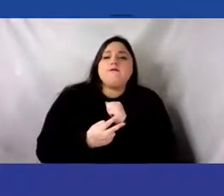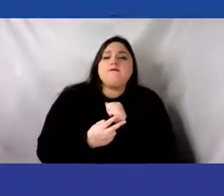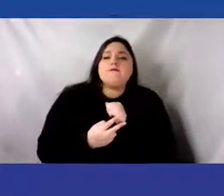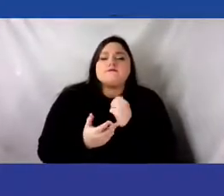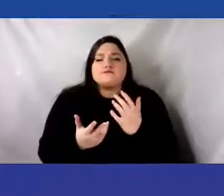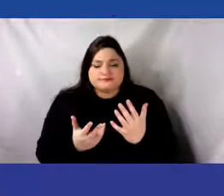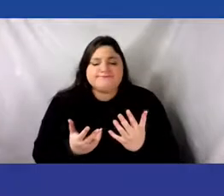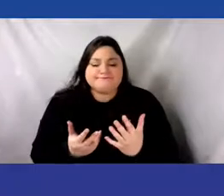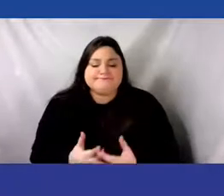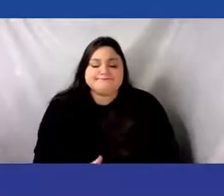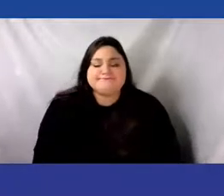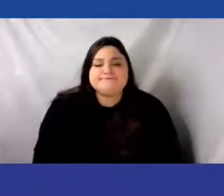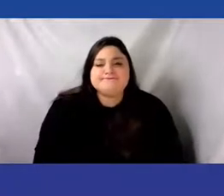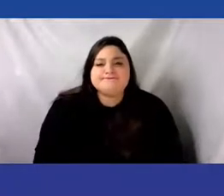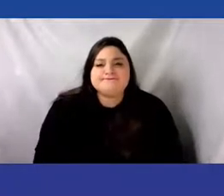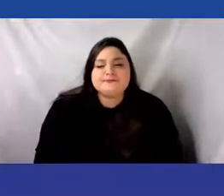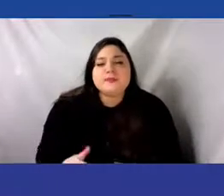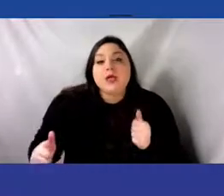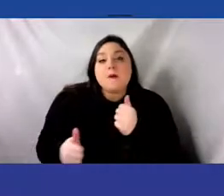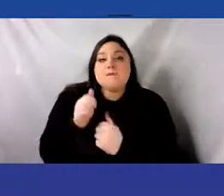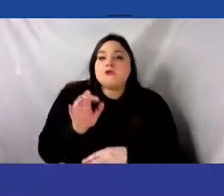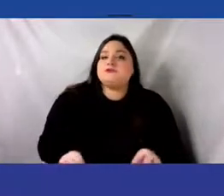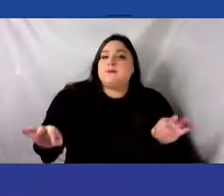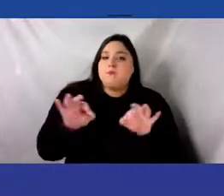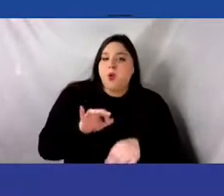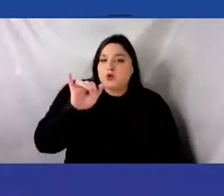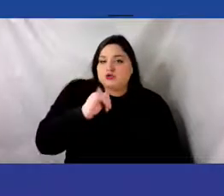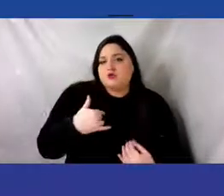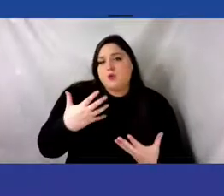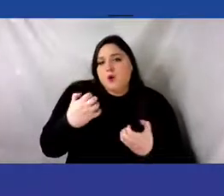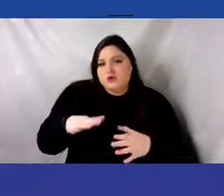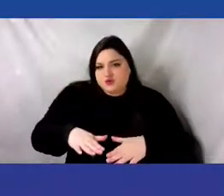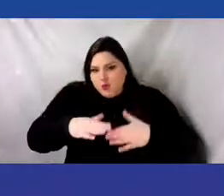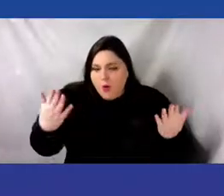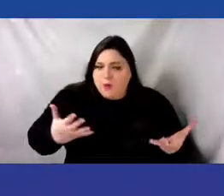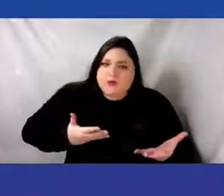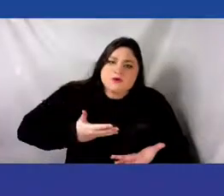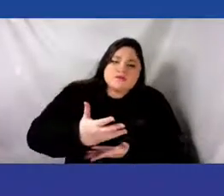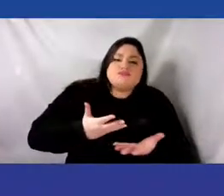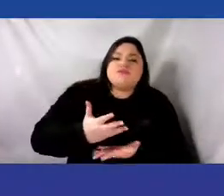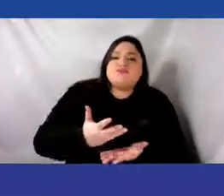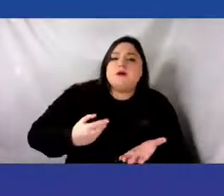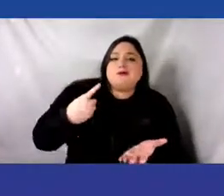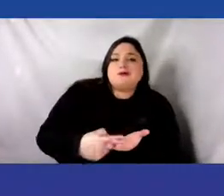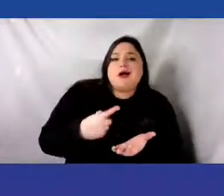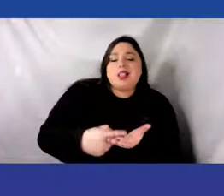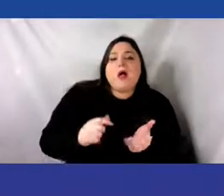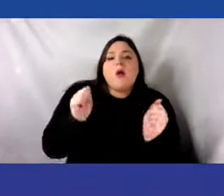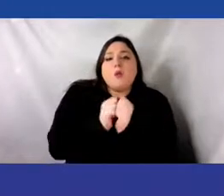we wanted to foster dialogue between artists of different generations